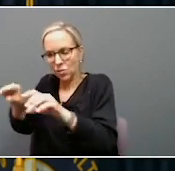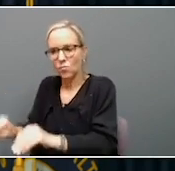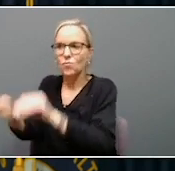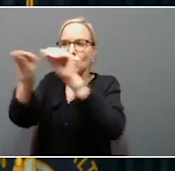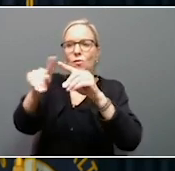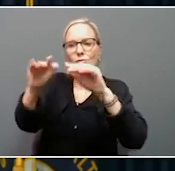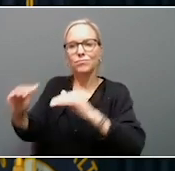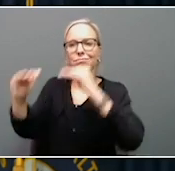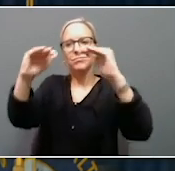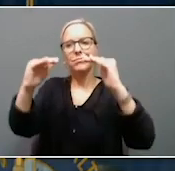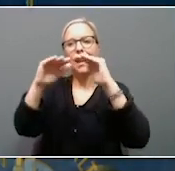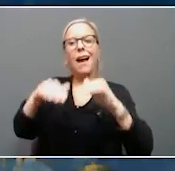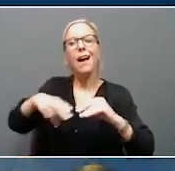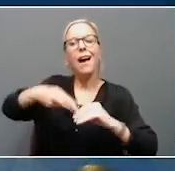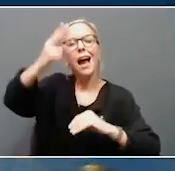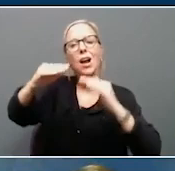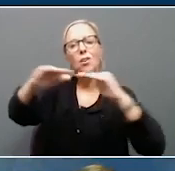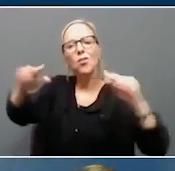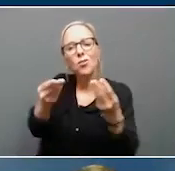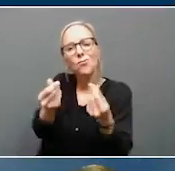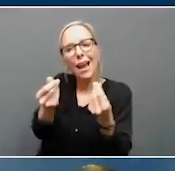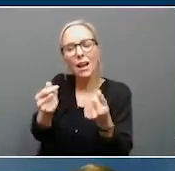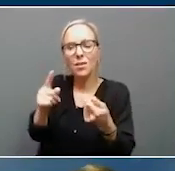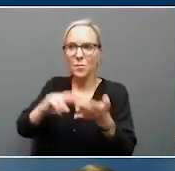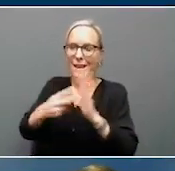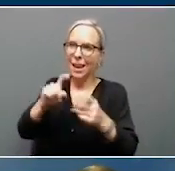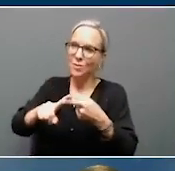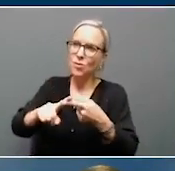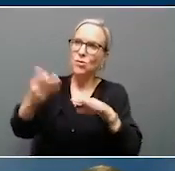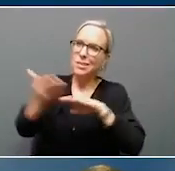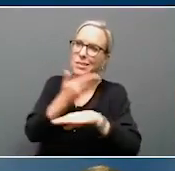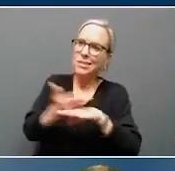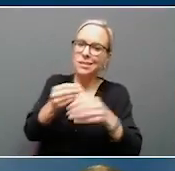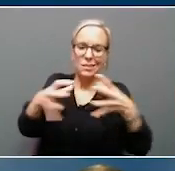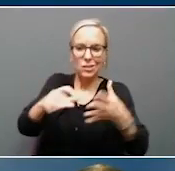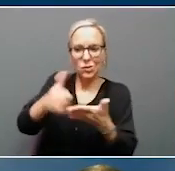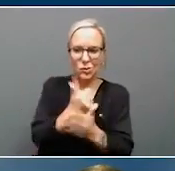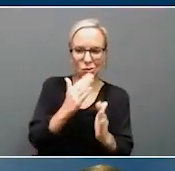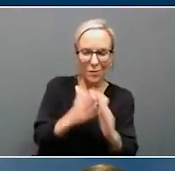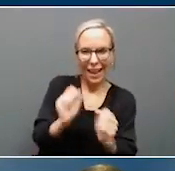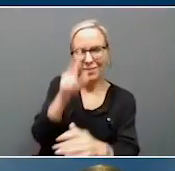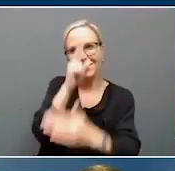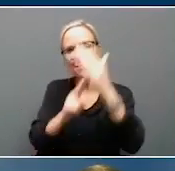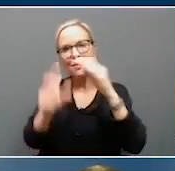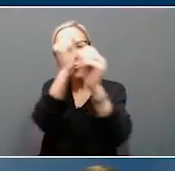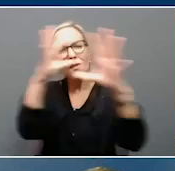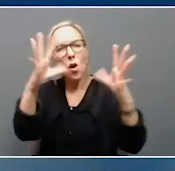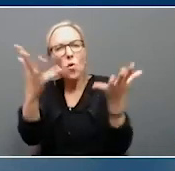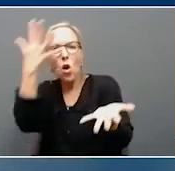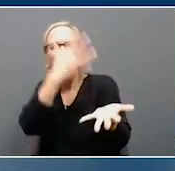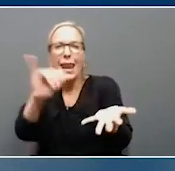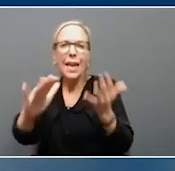entirely new communities, but at the same time being able to re-envision what a neighborhood in eastern Kentucky looks like and the services